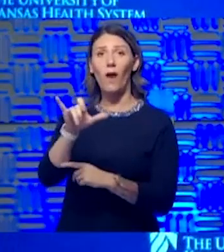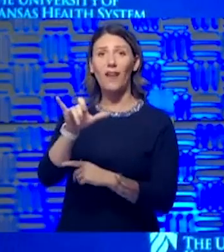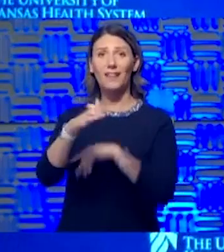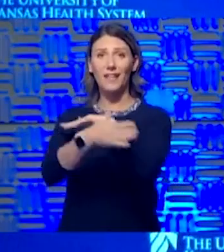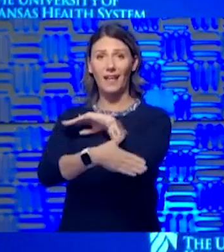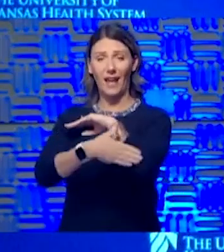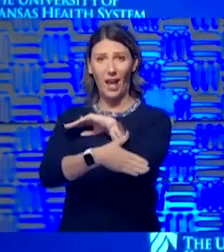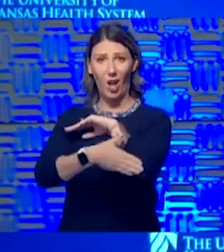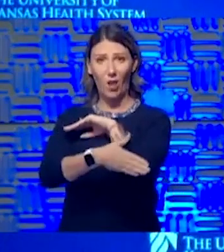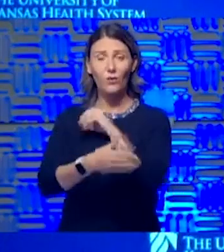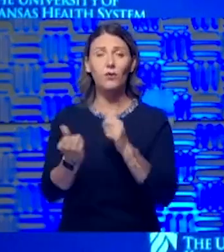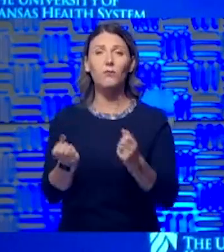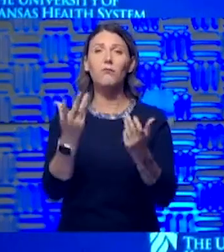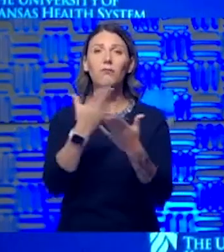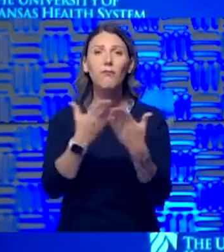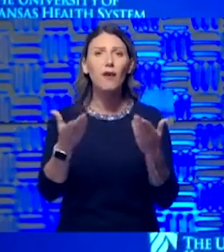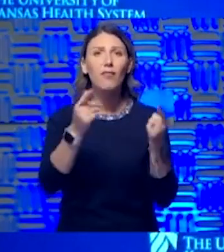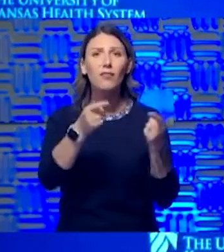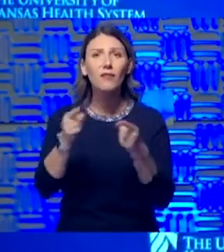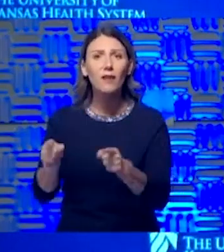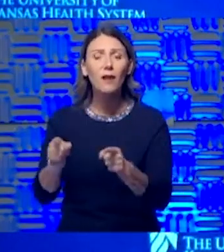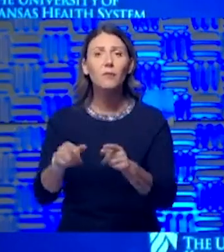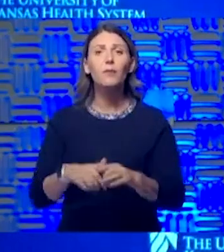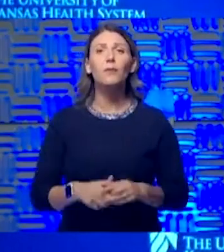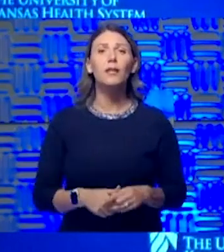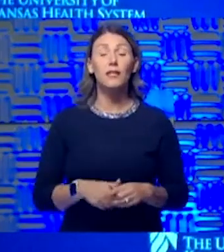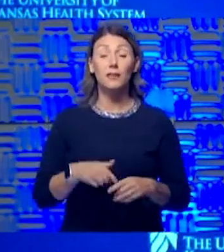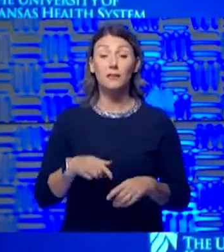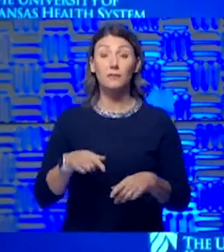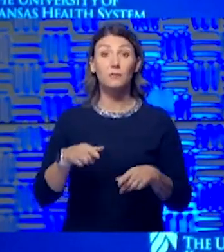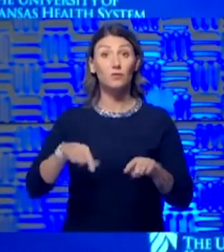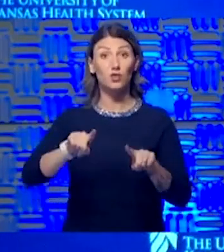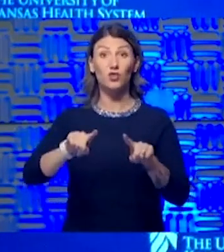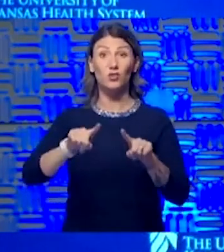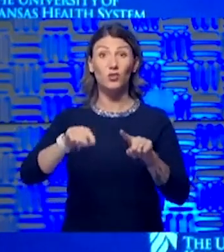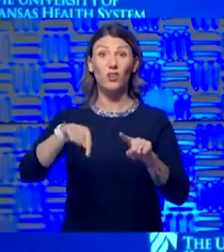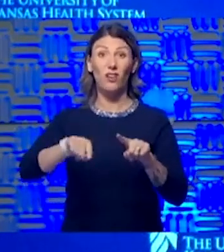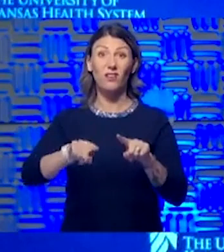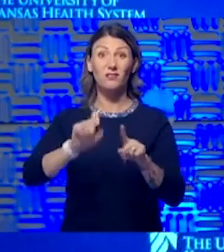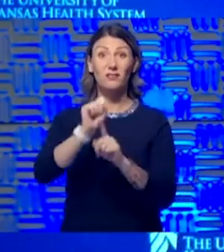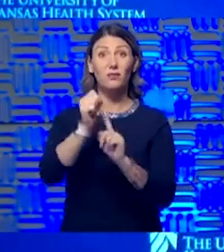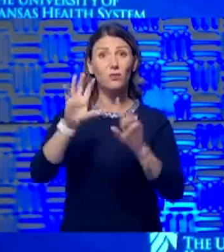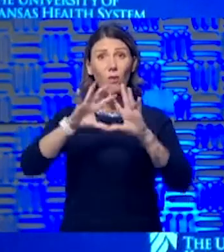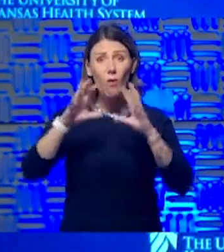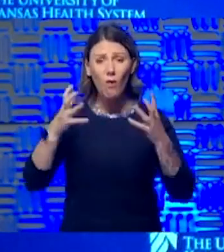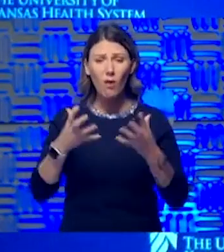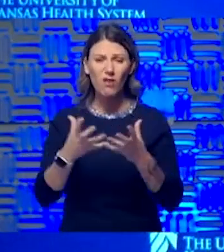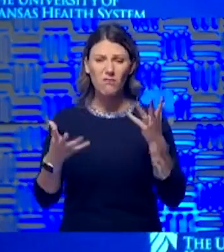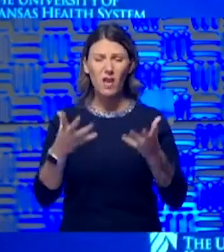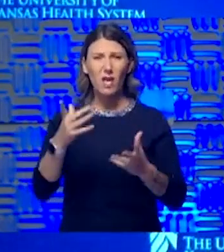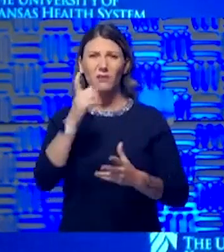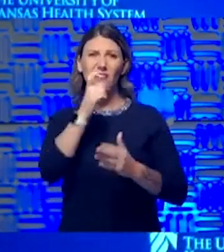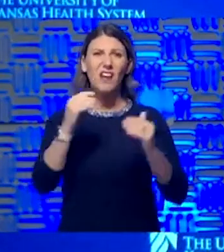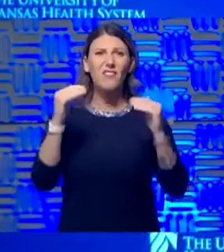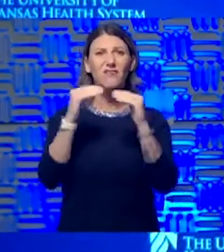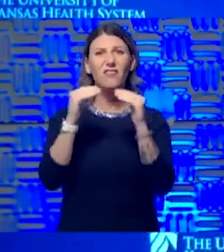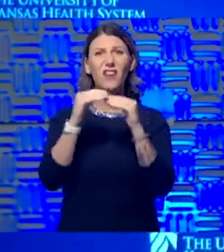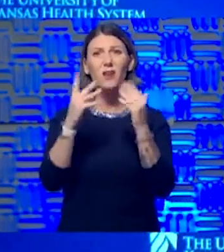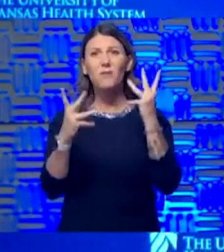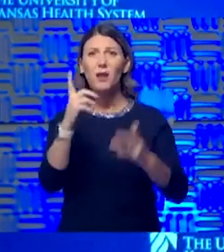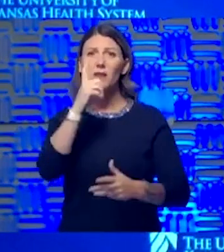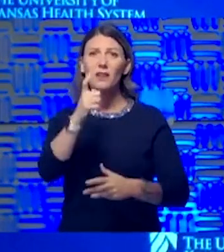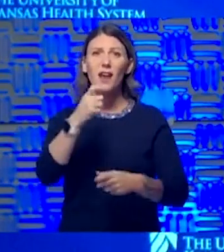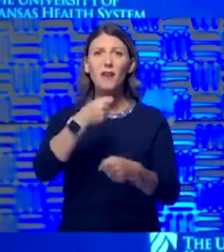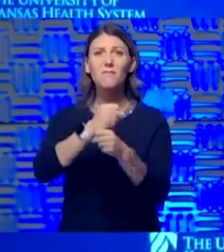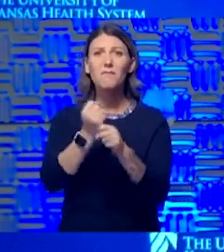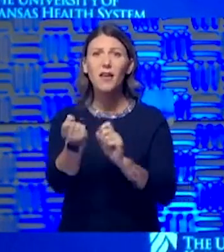are a lot of things that are going on in this world that maybe aren't always fair or don't quite make sense. Talk to